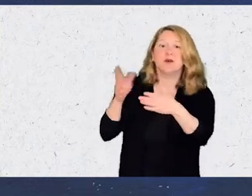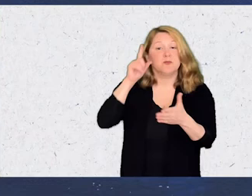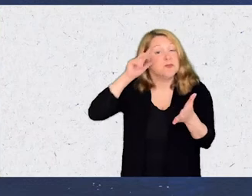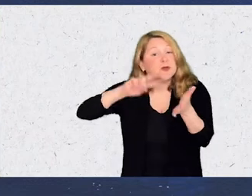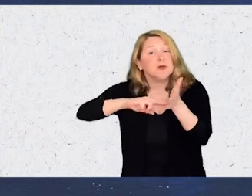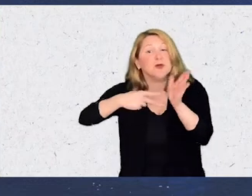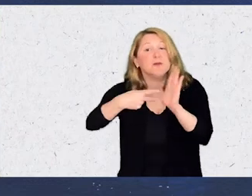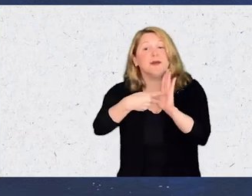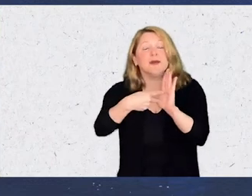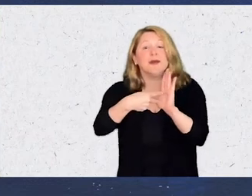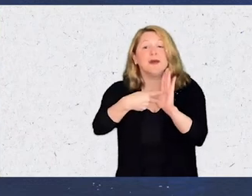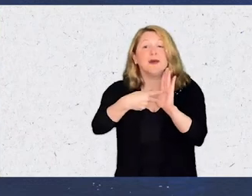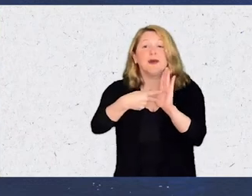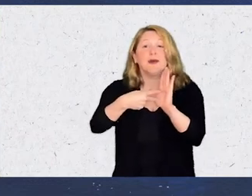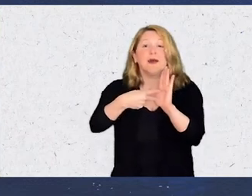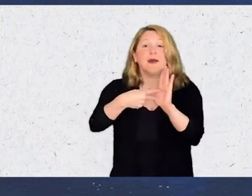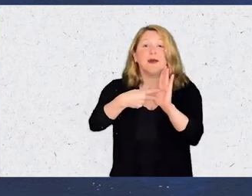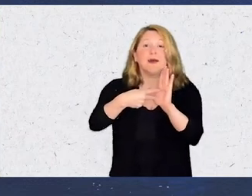purpose.